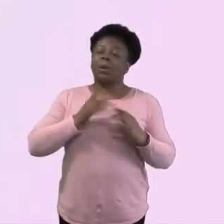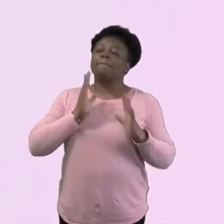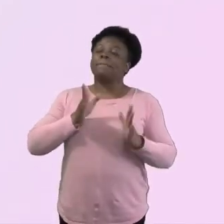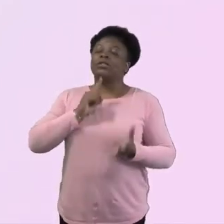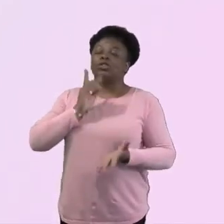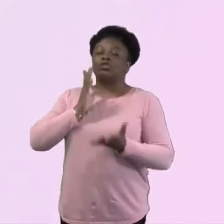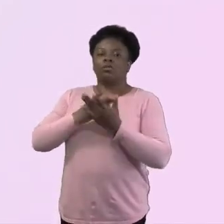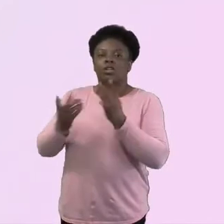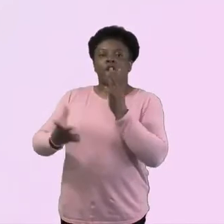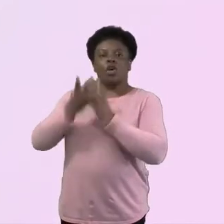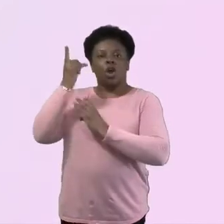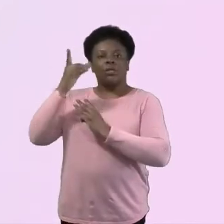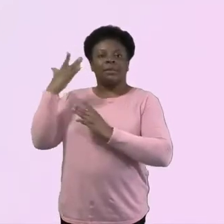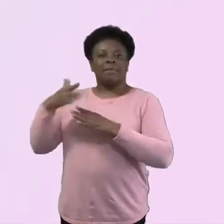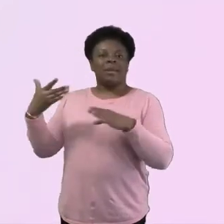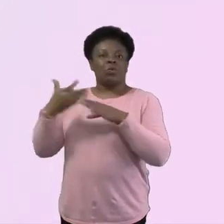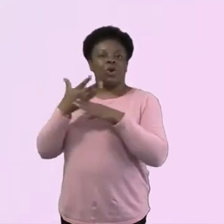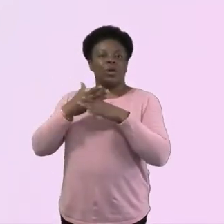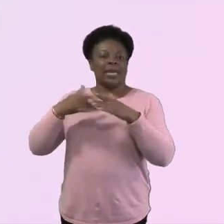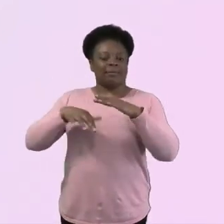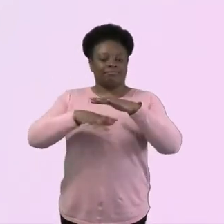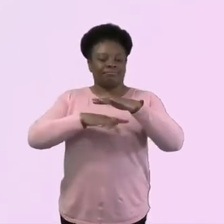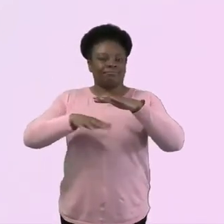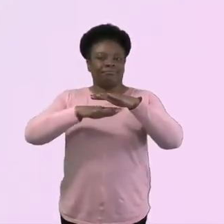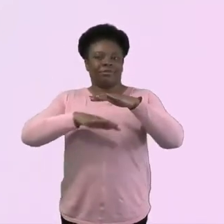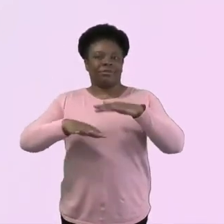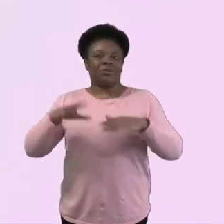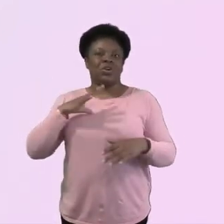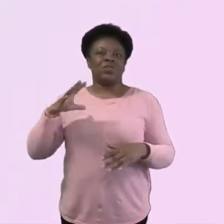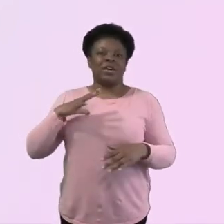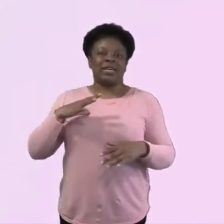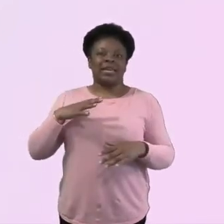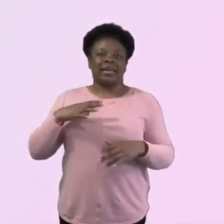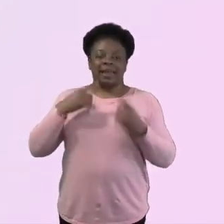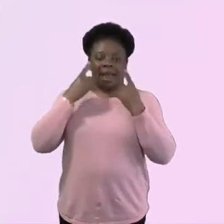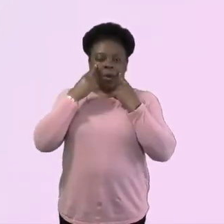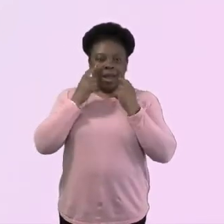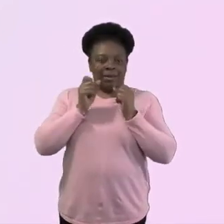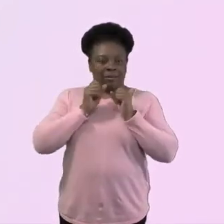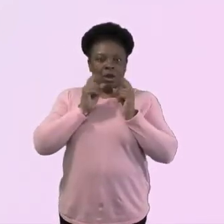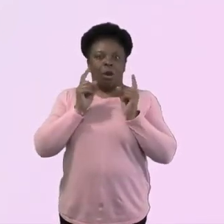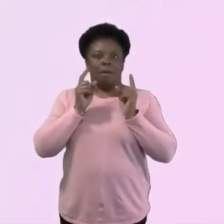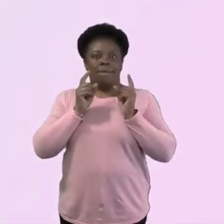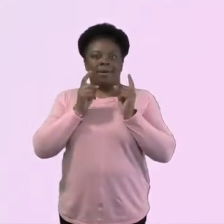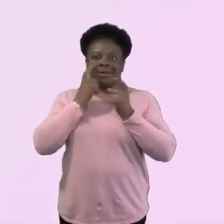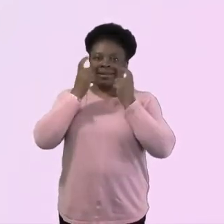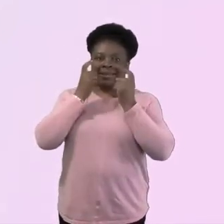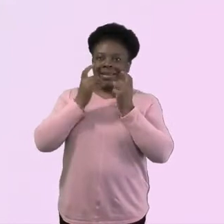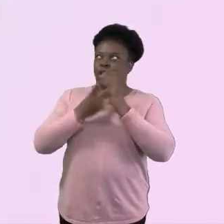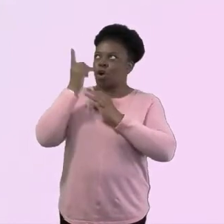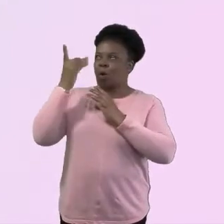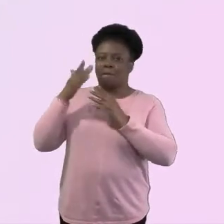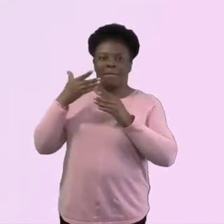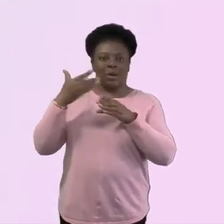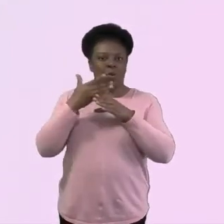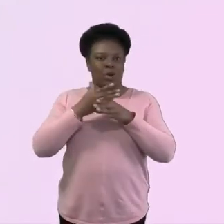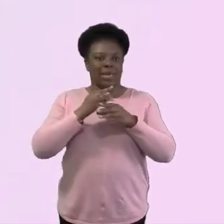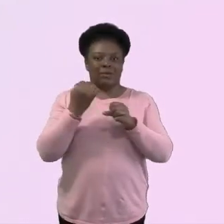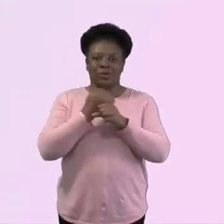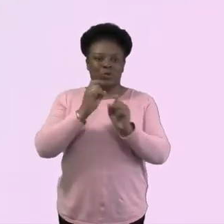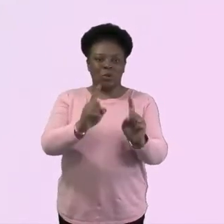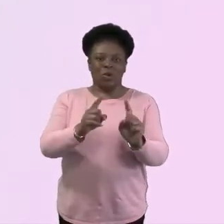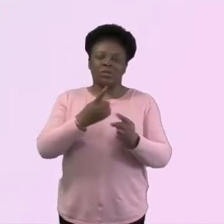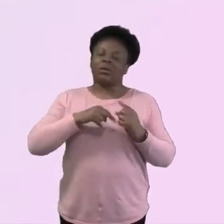and kind of keep our eyes open to see what he's doing in young people. Yeah, indeed. And then for those who